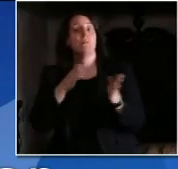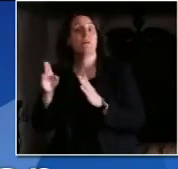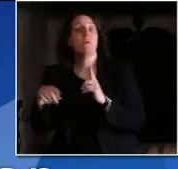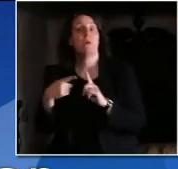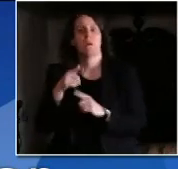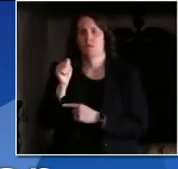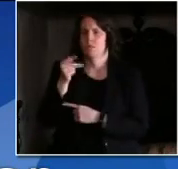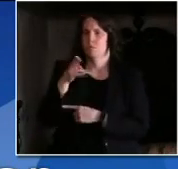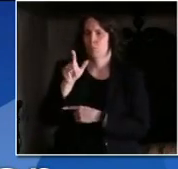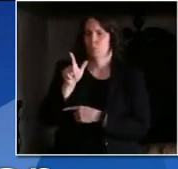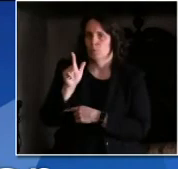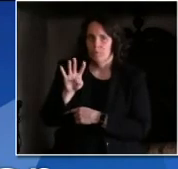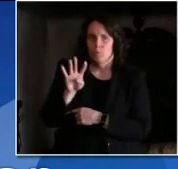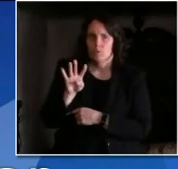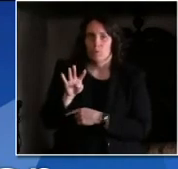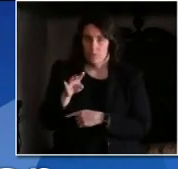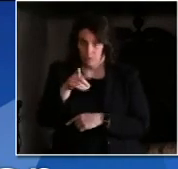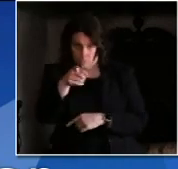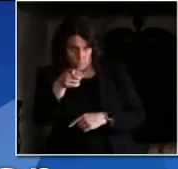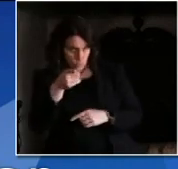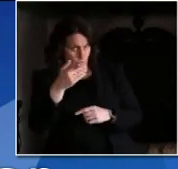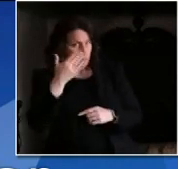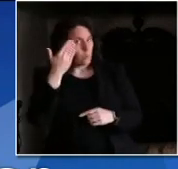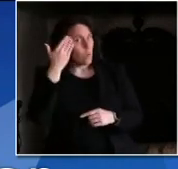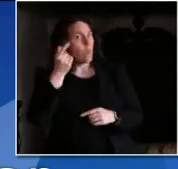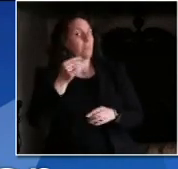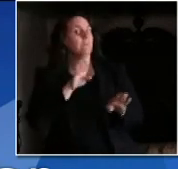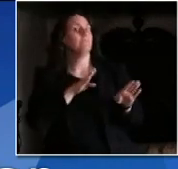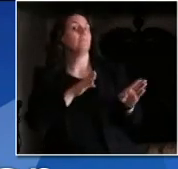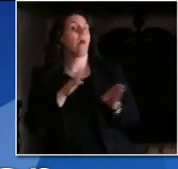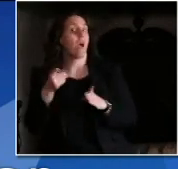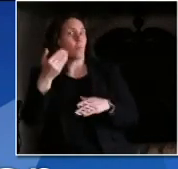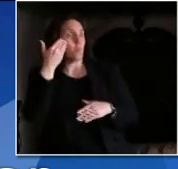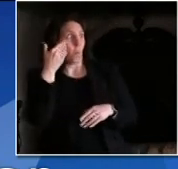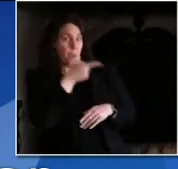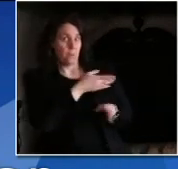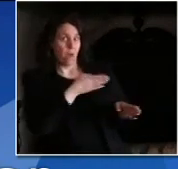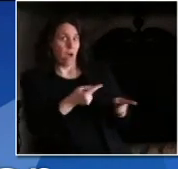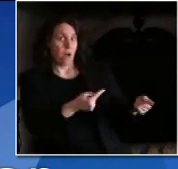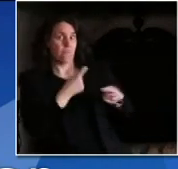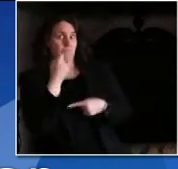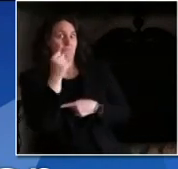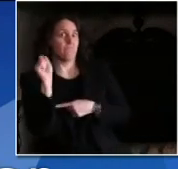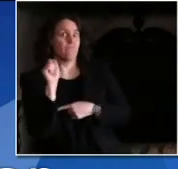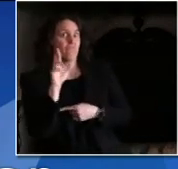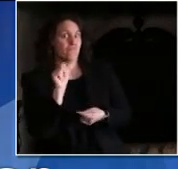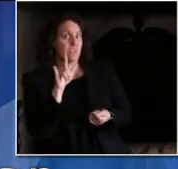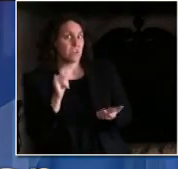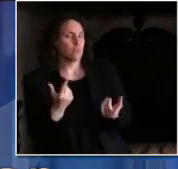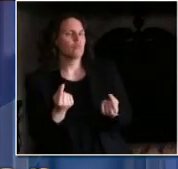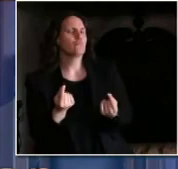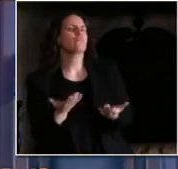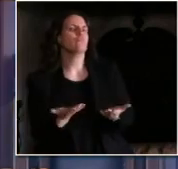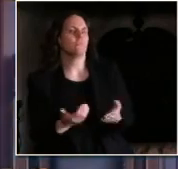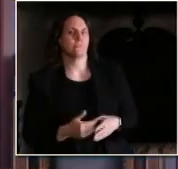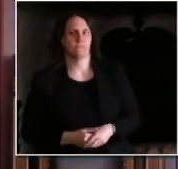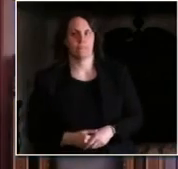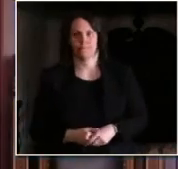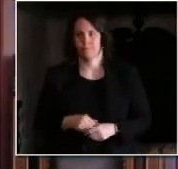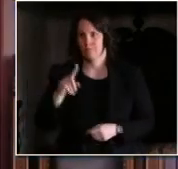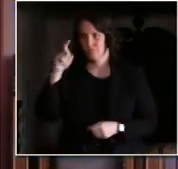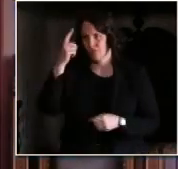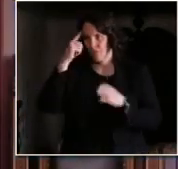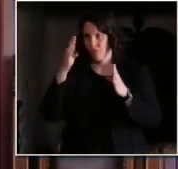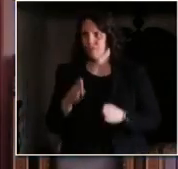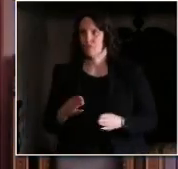calling for the state to be reopened on April 24th well our order started today so yes it will be in